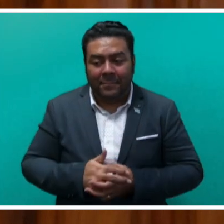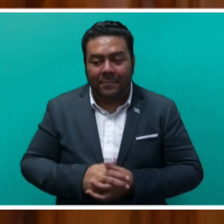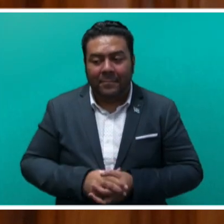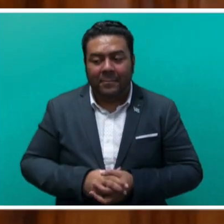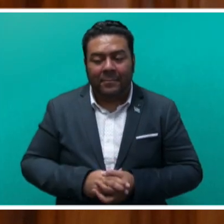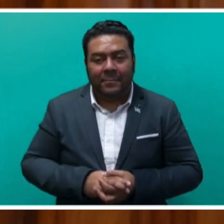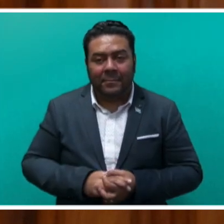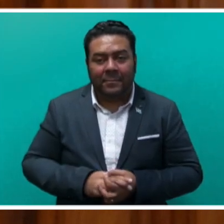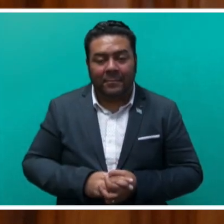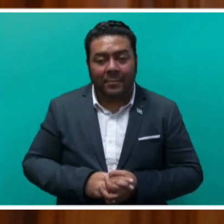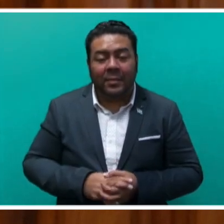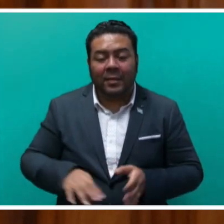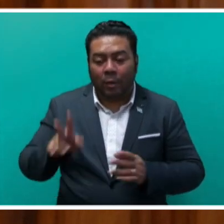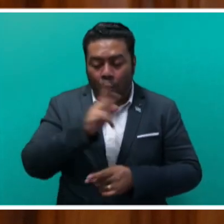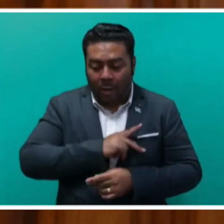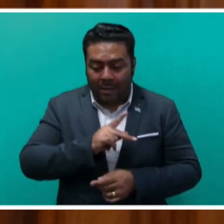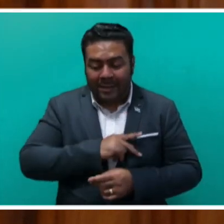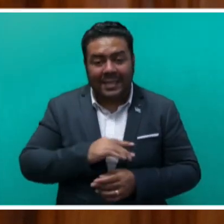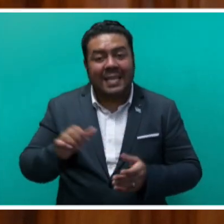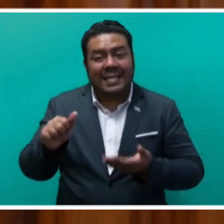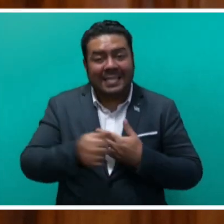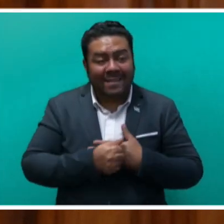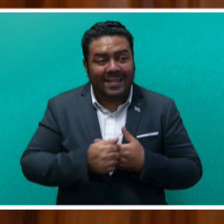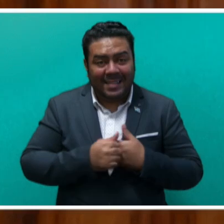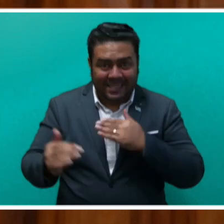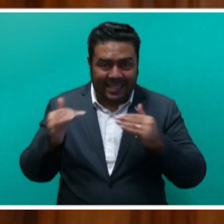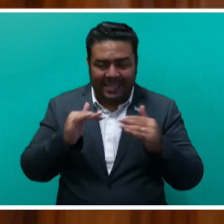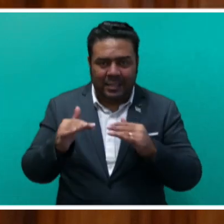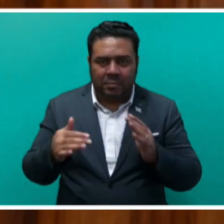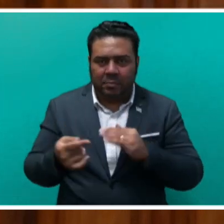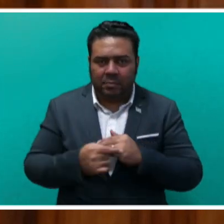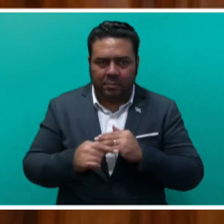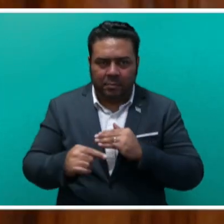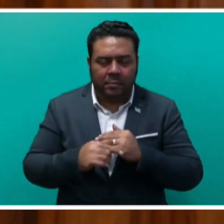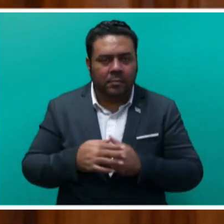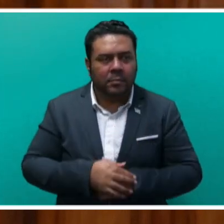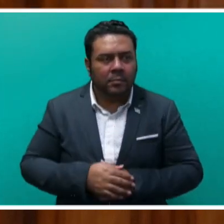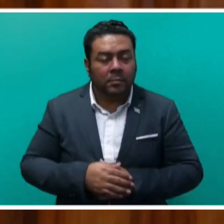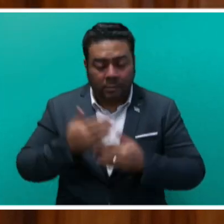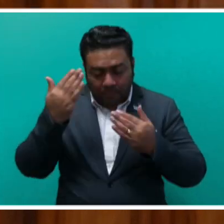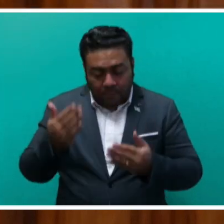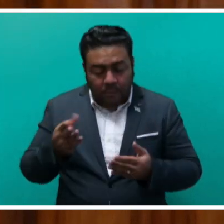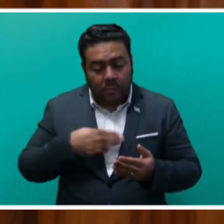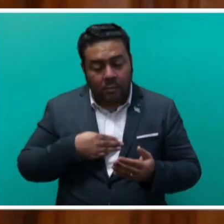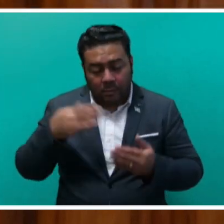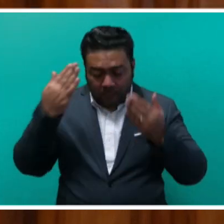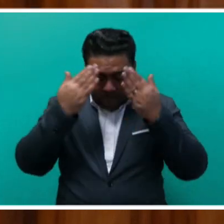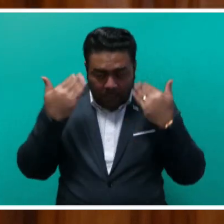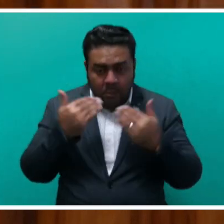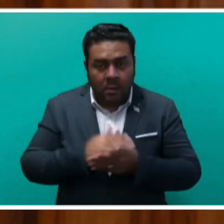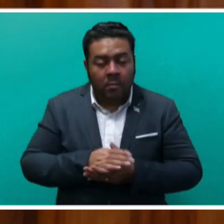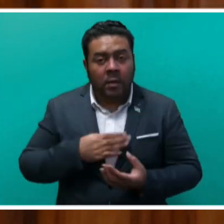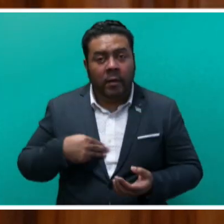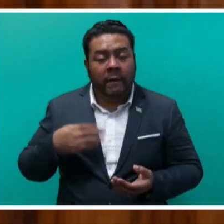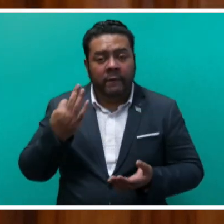to ensure that certain quality and safety standards are met. Honourable Speaker, the Minister of Forestry currently regulates